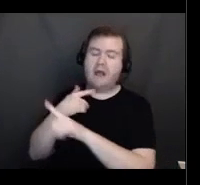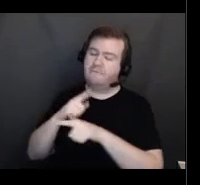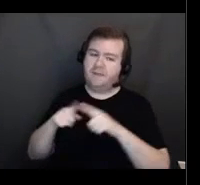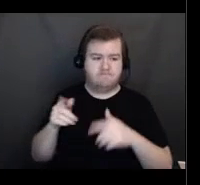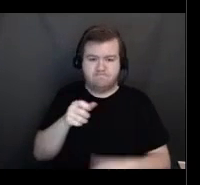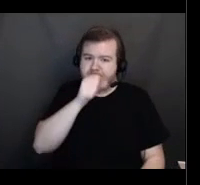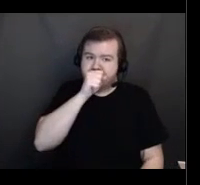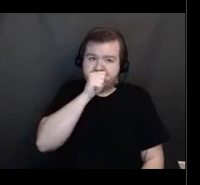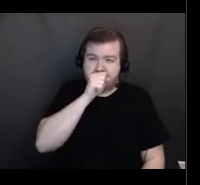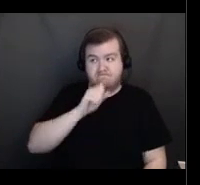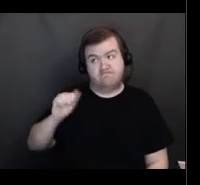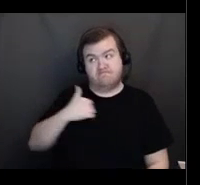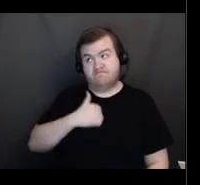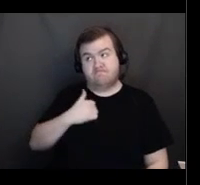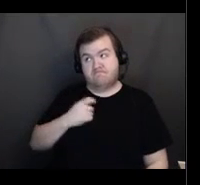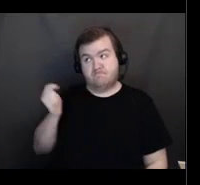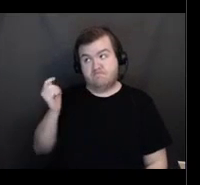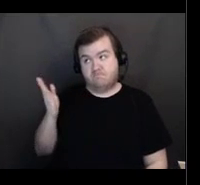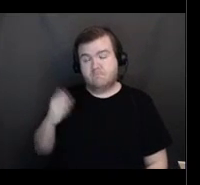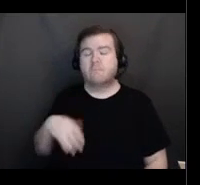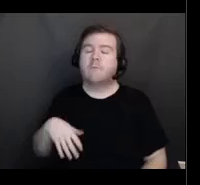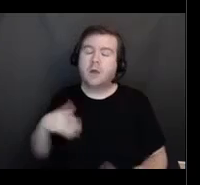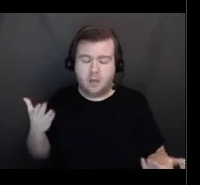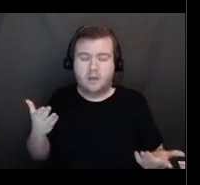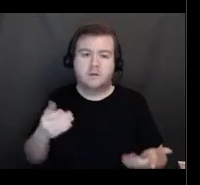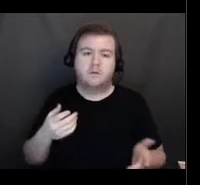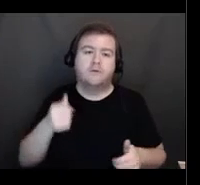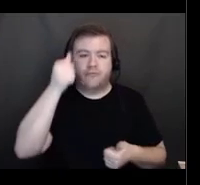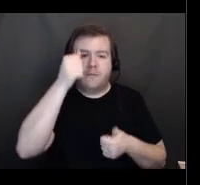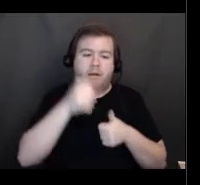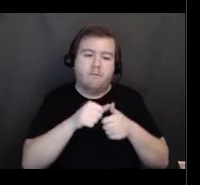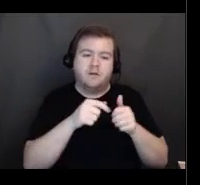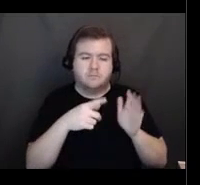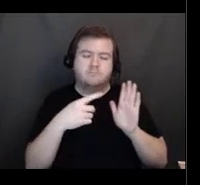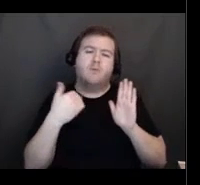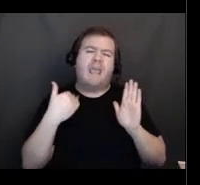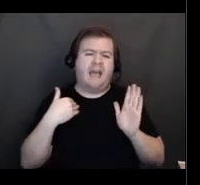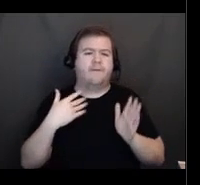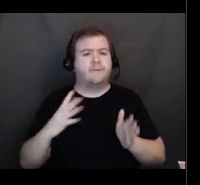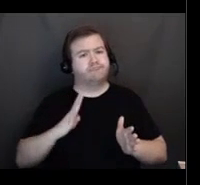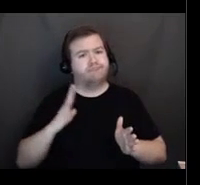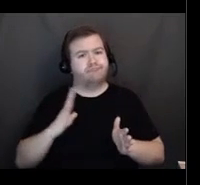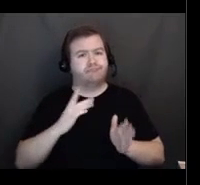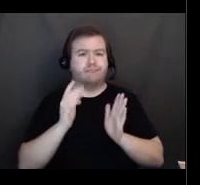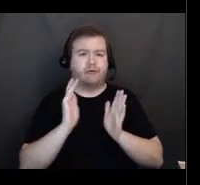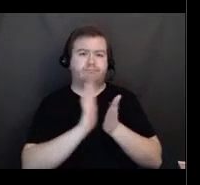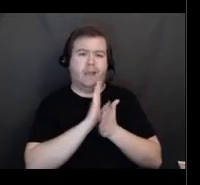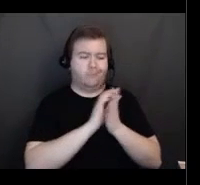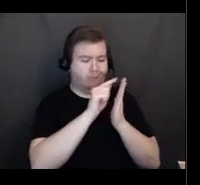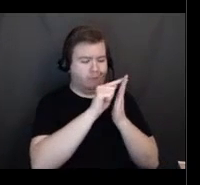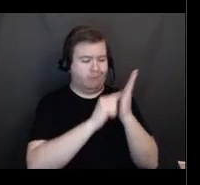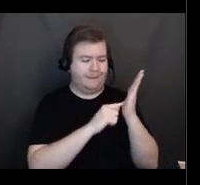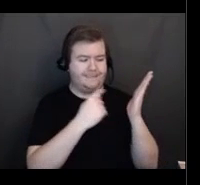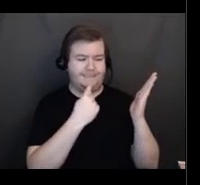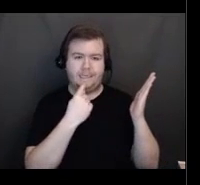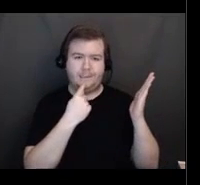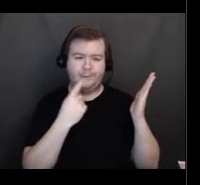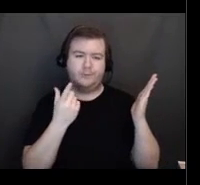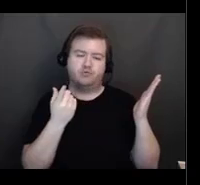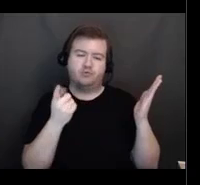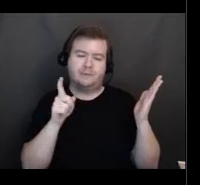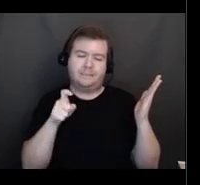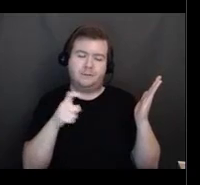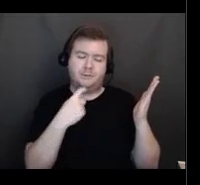But don't worry, we have that in writing for you, but you need to express to them that we